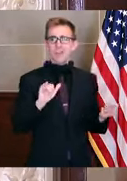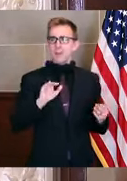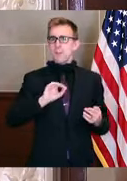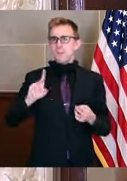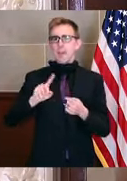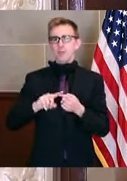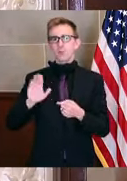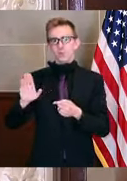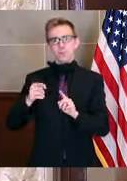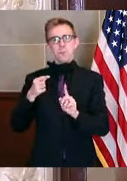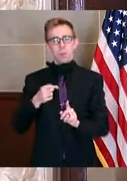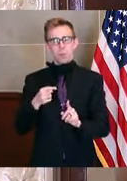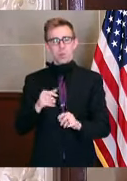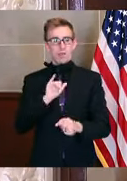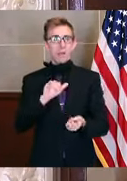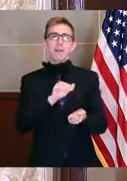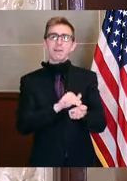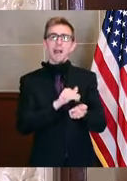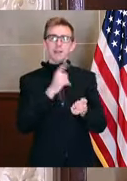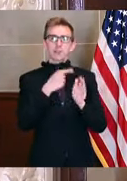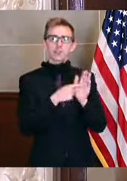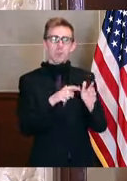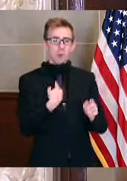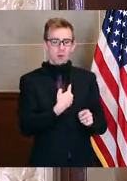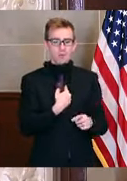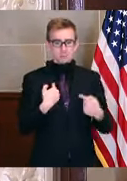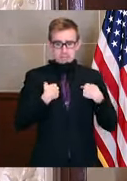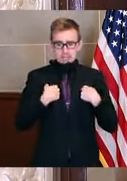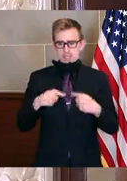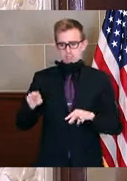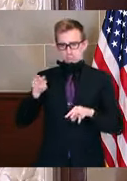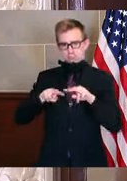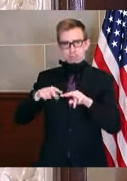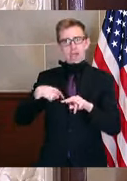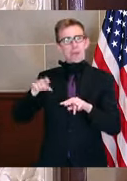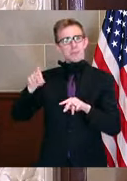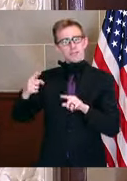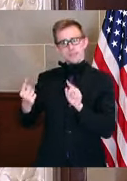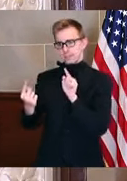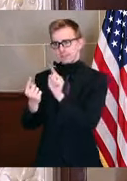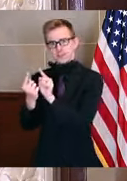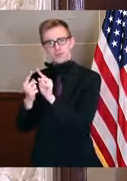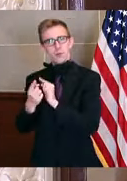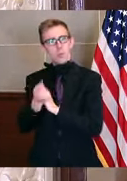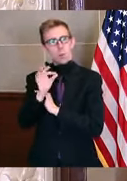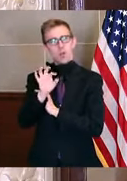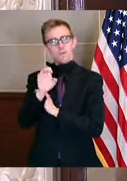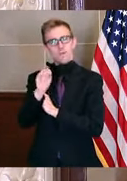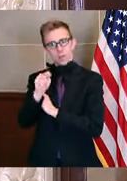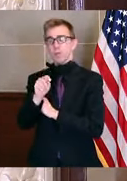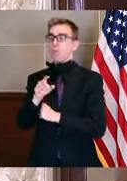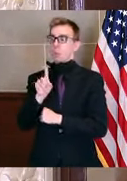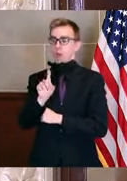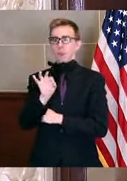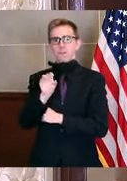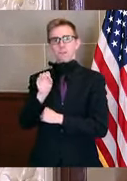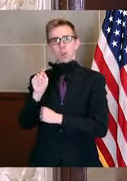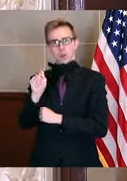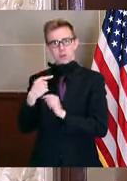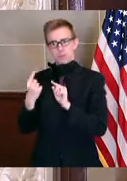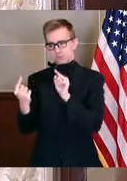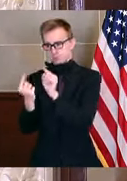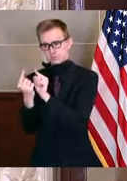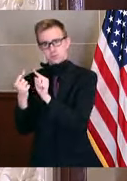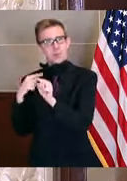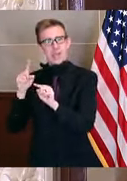that, you know, like being a doctor, when I examine a patient, I have to be within one foot. So I can't be spaced